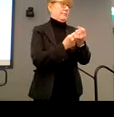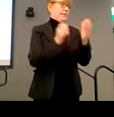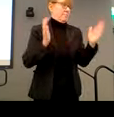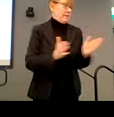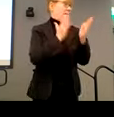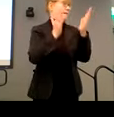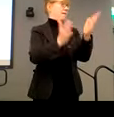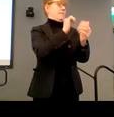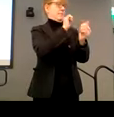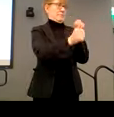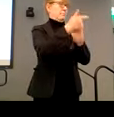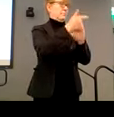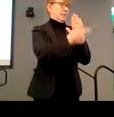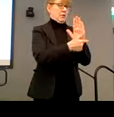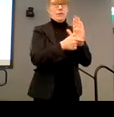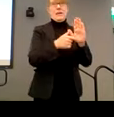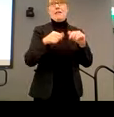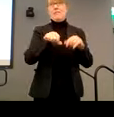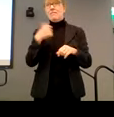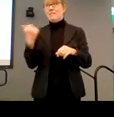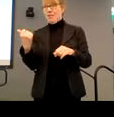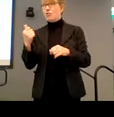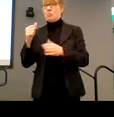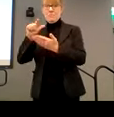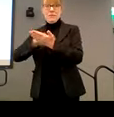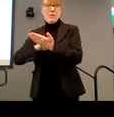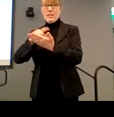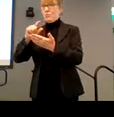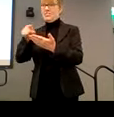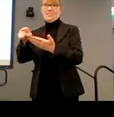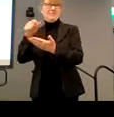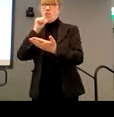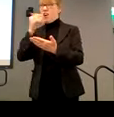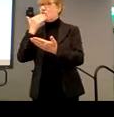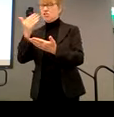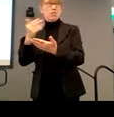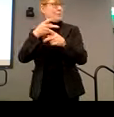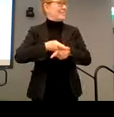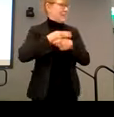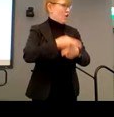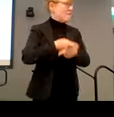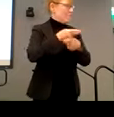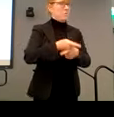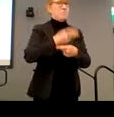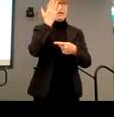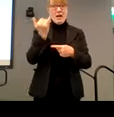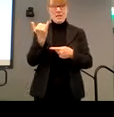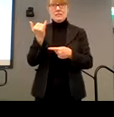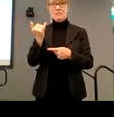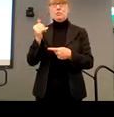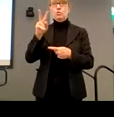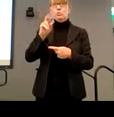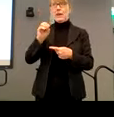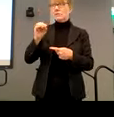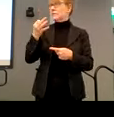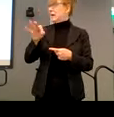bills introduced in 19 and 20, which I've also written about that were not good, but to be really careful because the ones in 2019